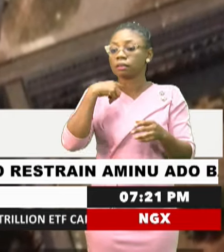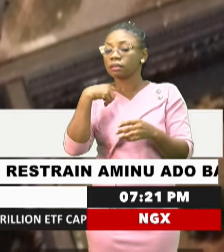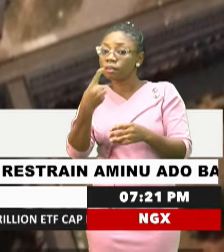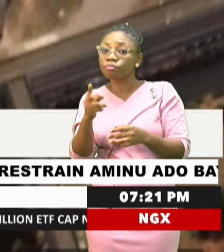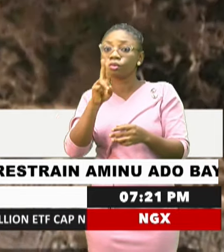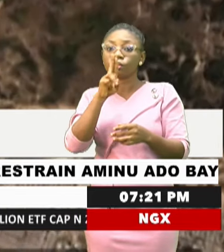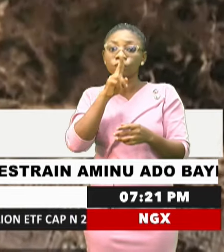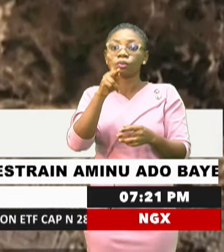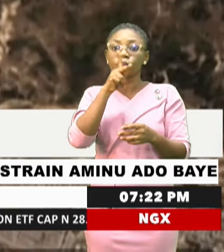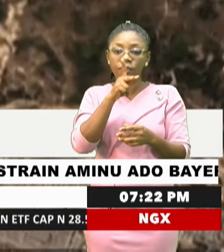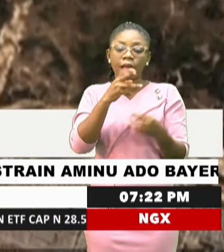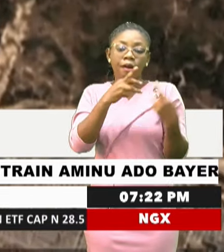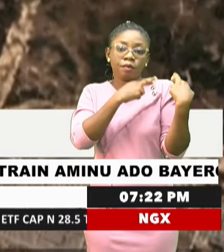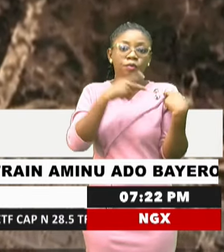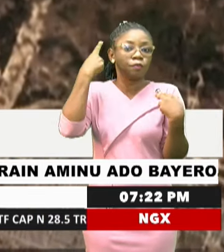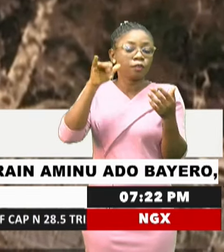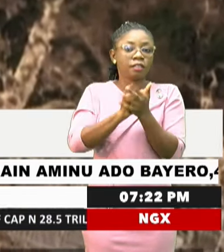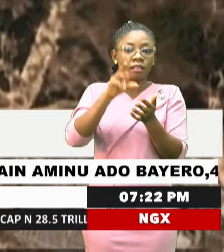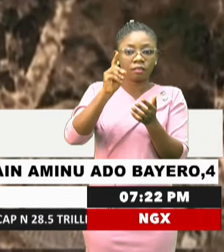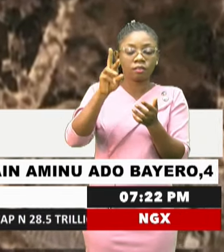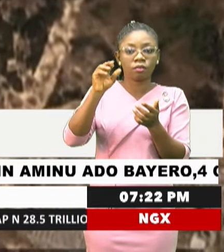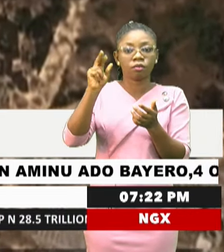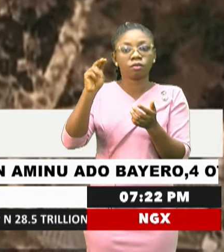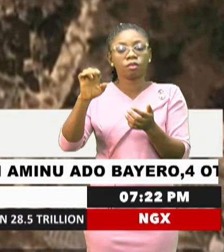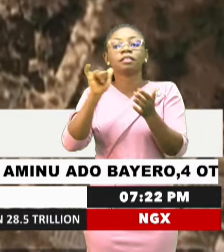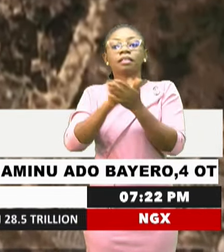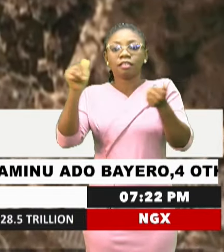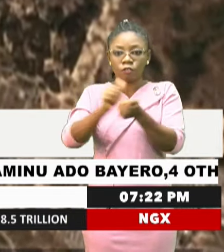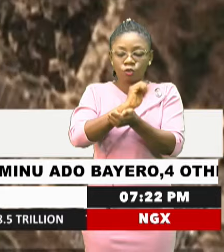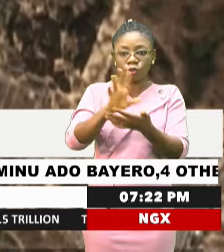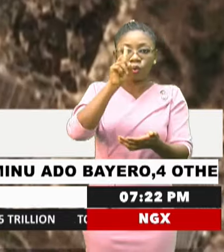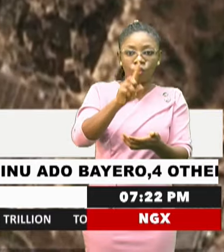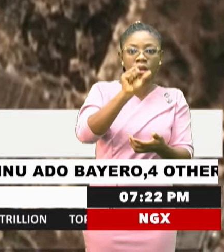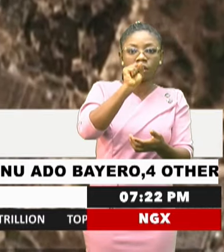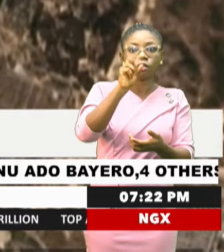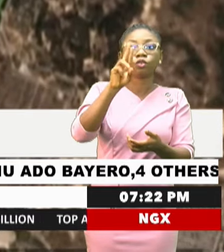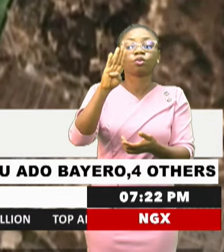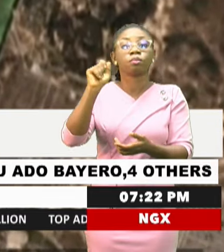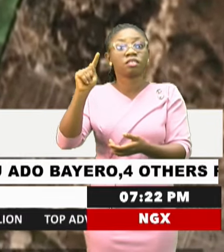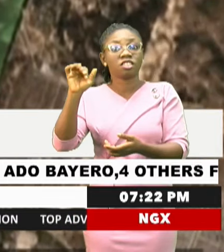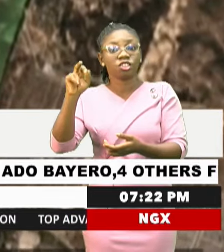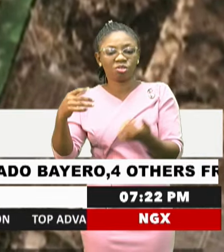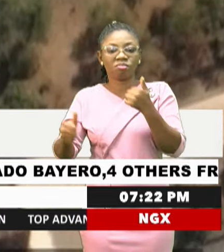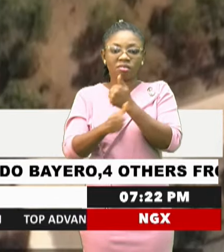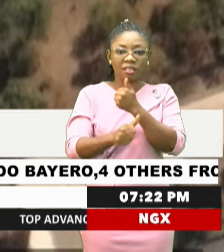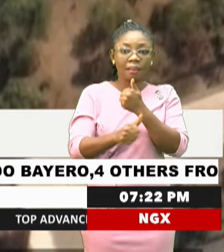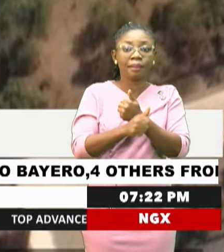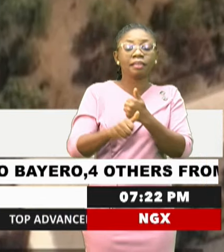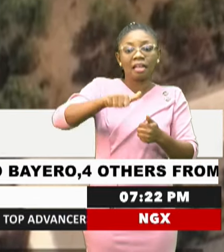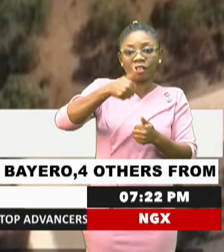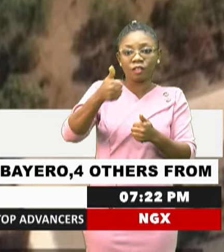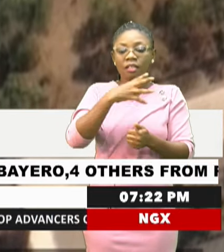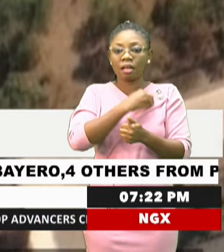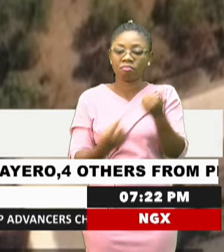the drone strikes, which reportedly destroyed one substation, damaged another, and temporarily cut power to residents.